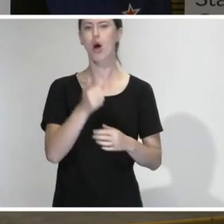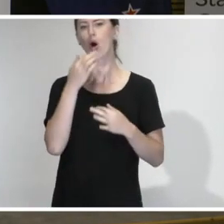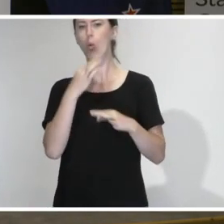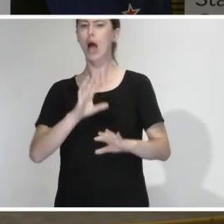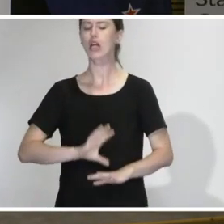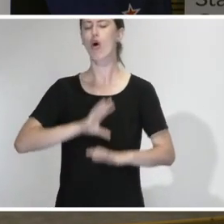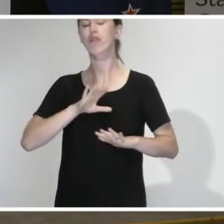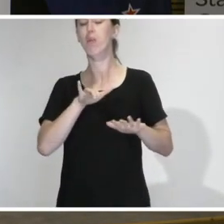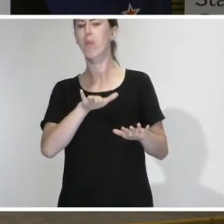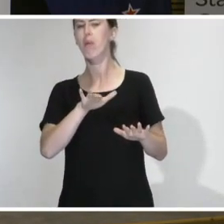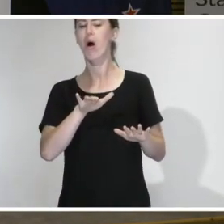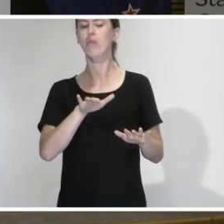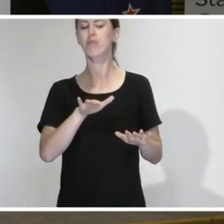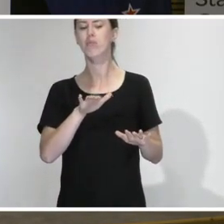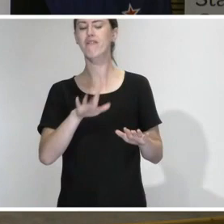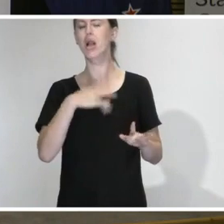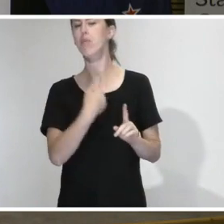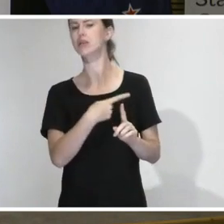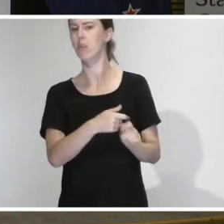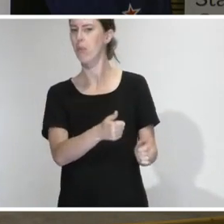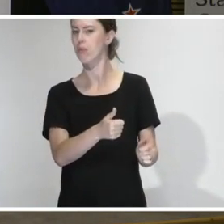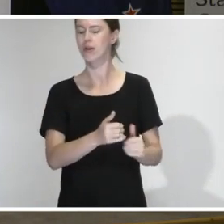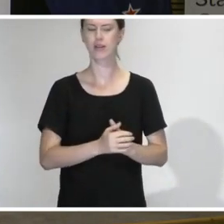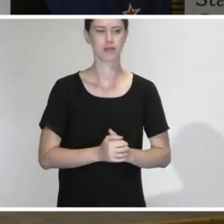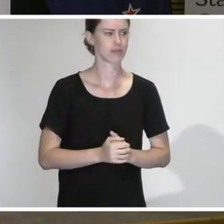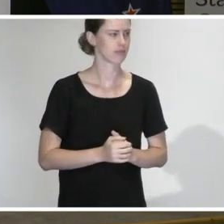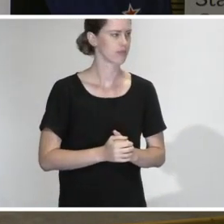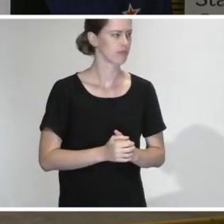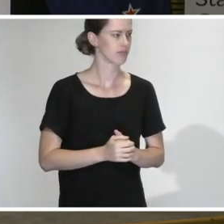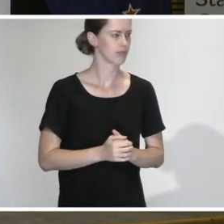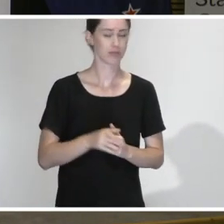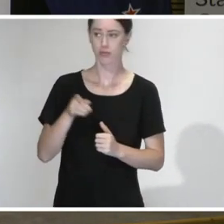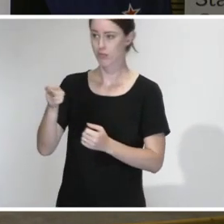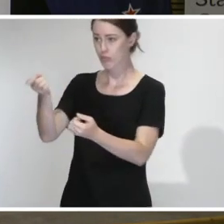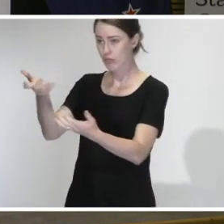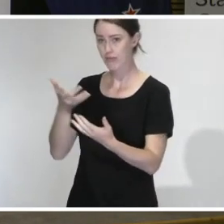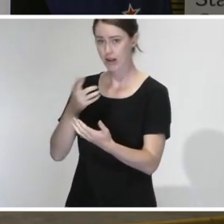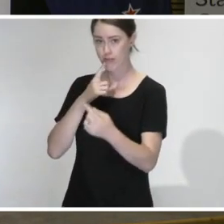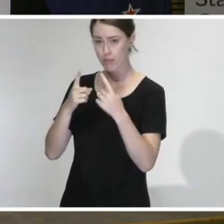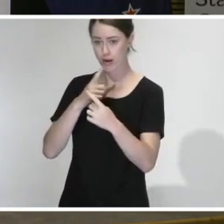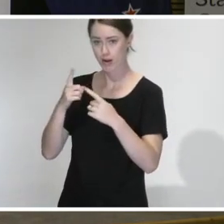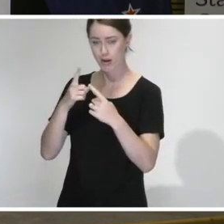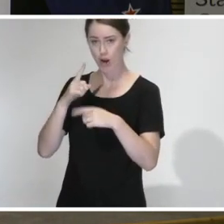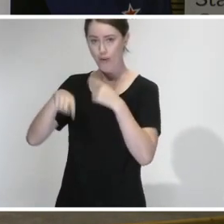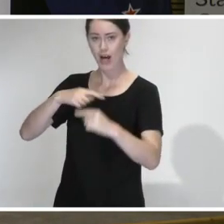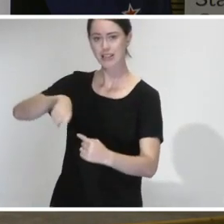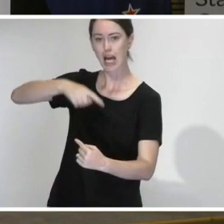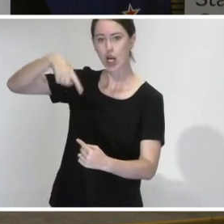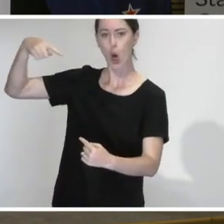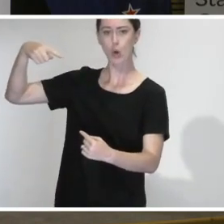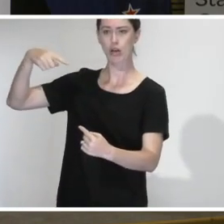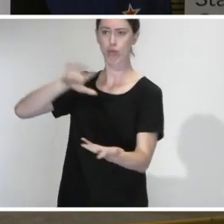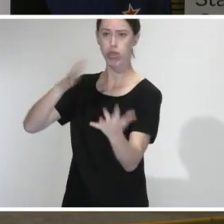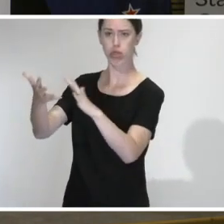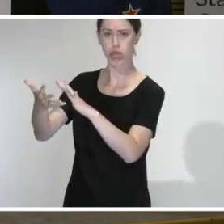optimistic, so make it that way we will. I've been, and then I'll come to you Joe. Have you been briefed on the devastation due to tropical cycling? old? No,